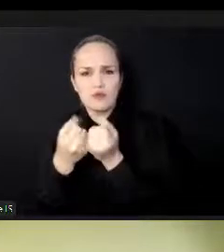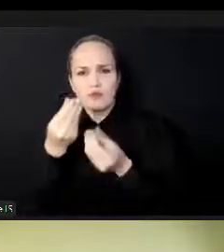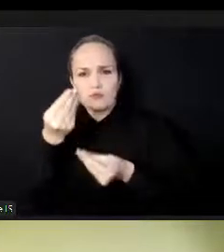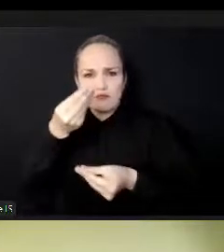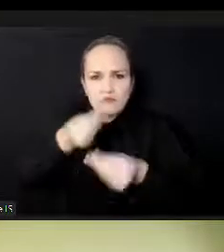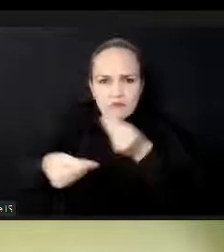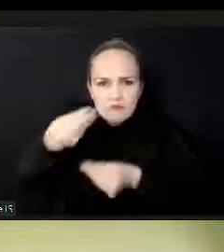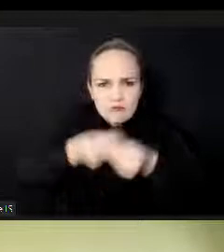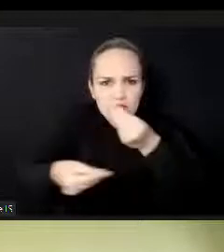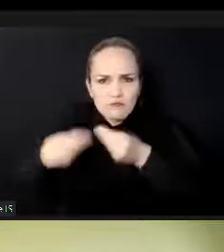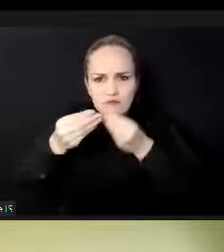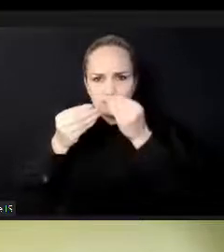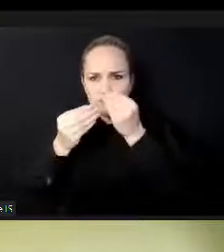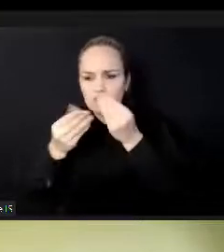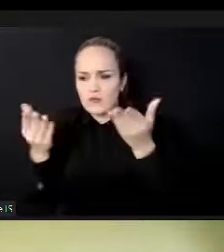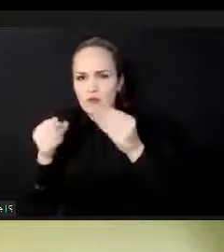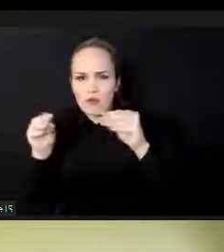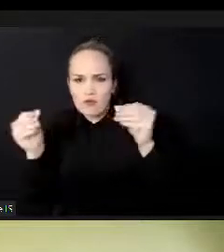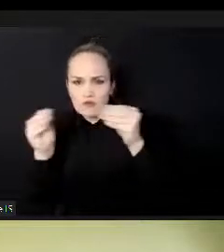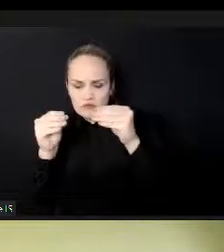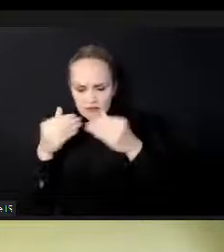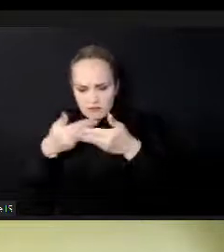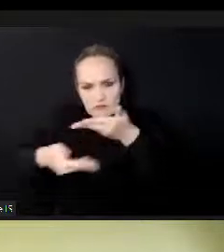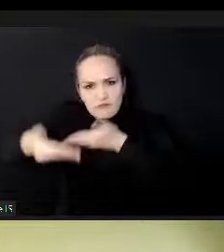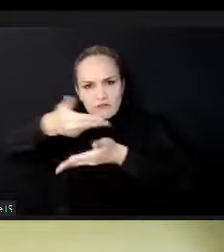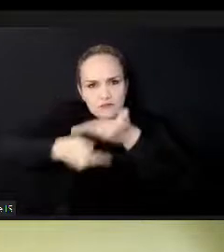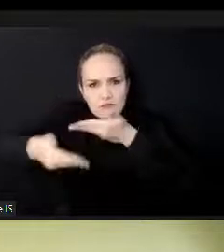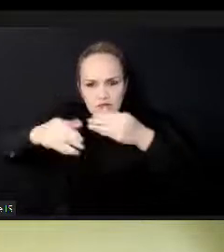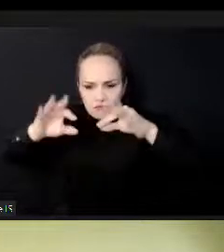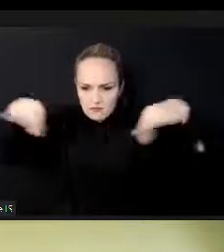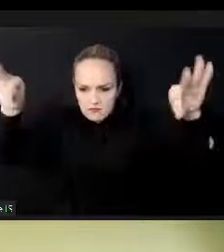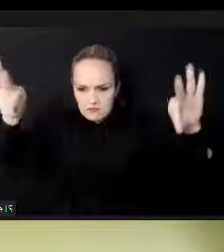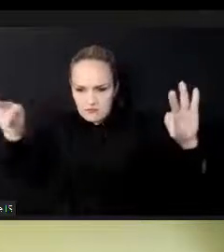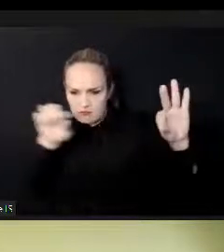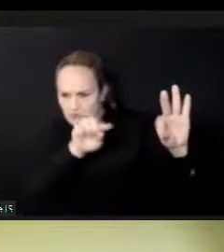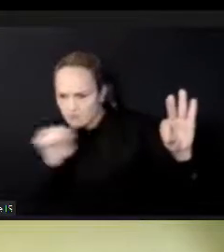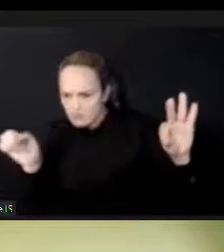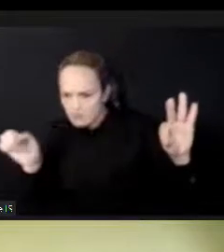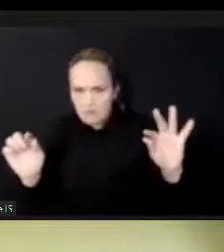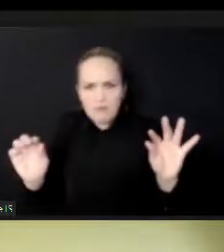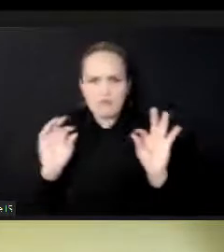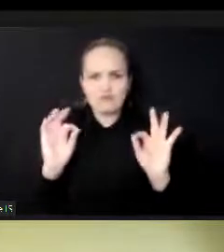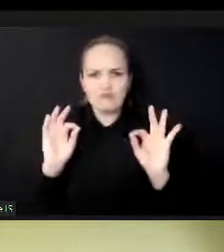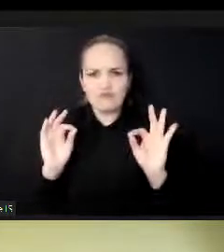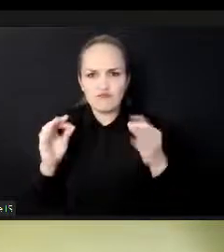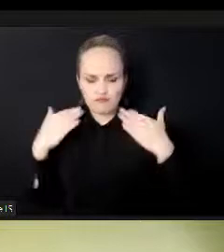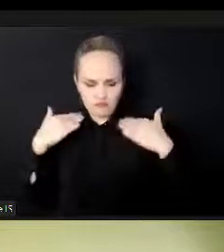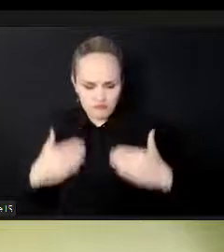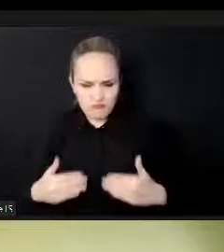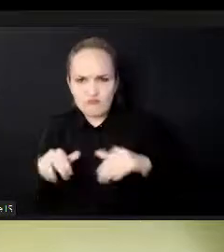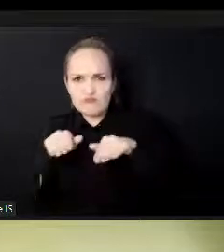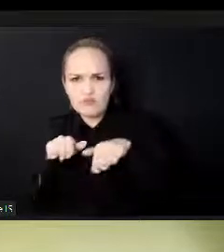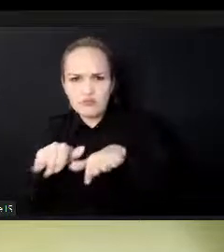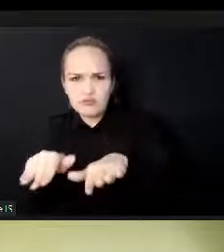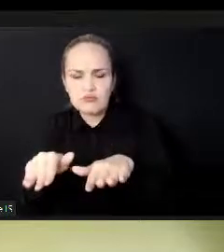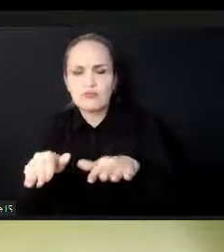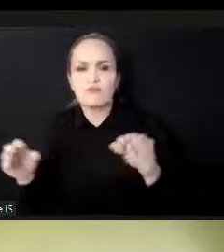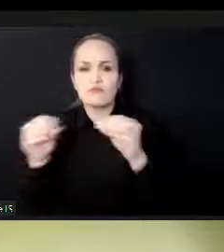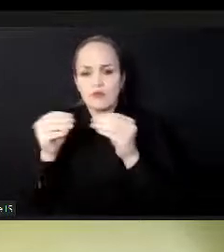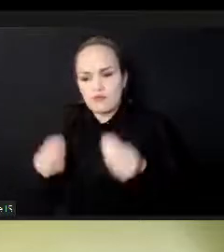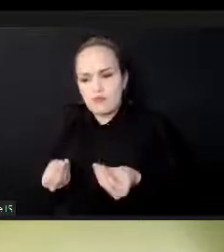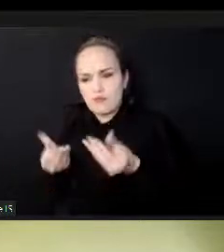knowledge creation and research services. I'm glad to be here. And